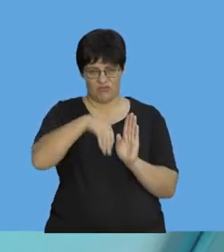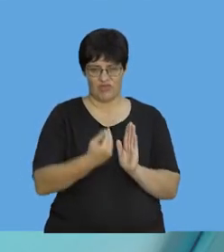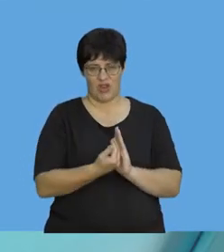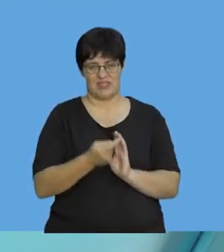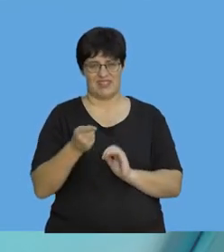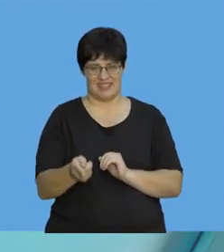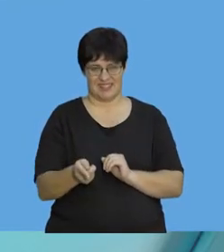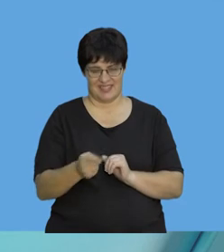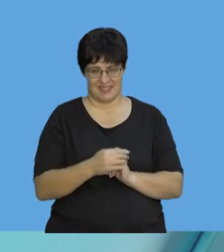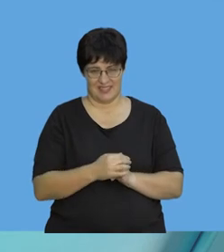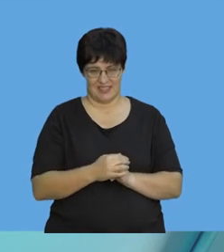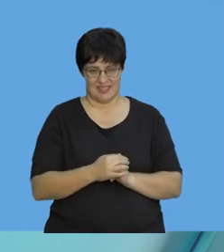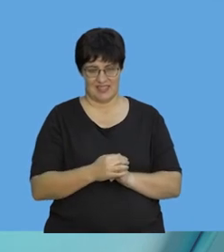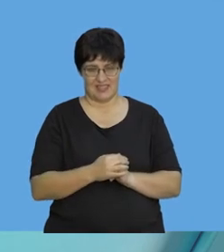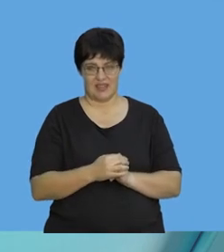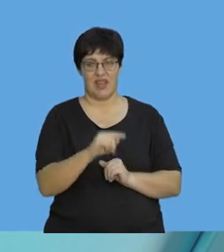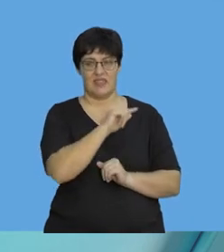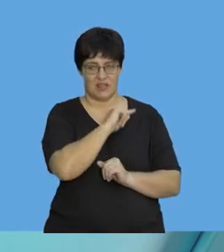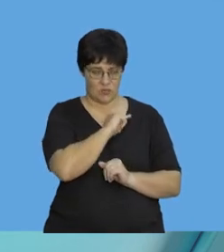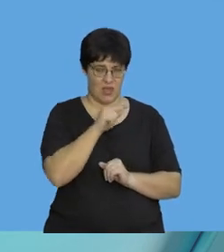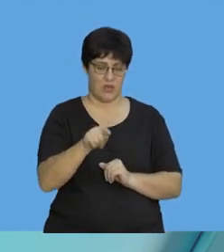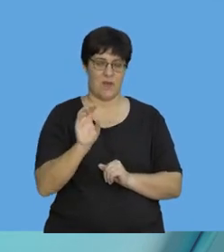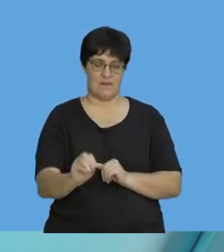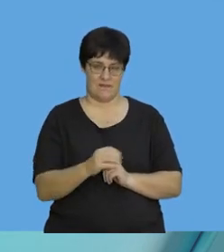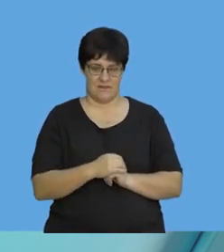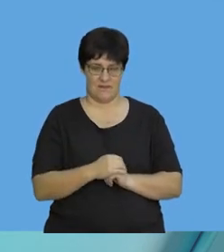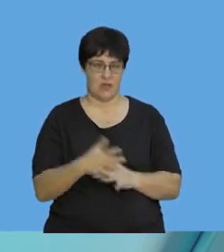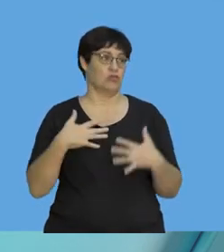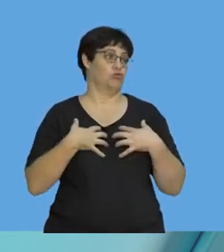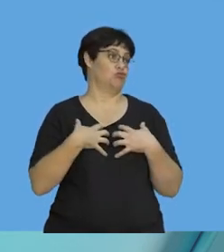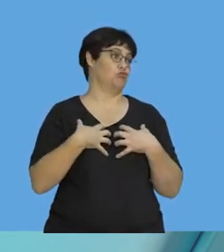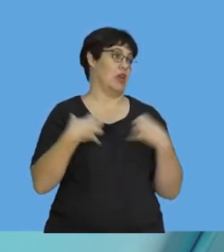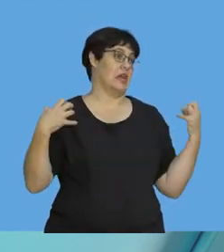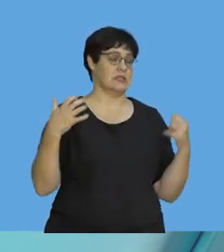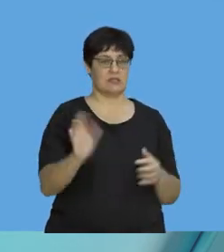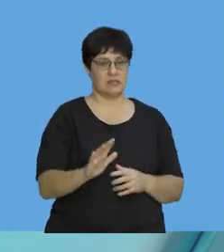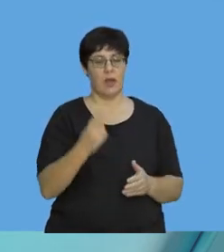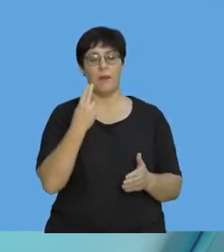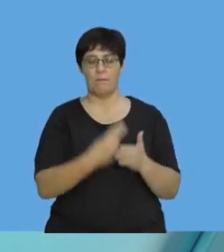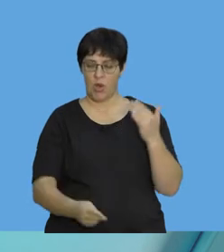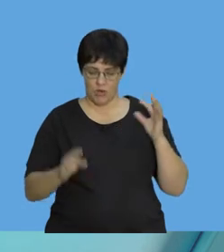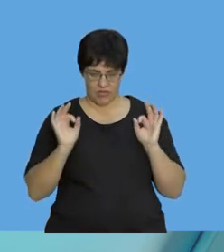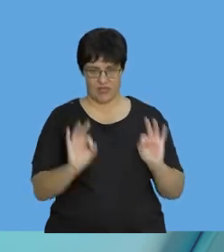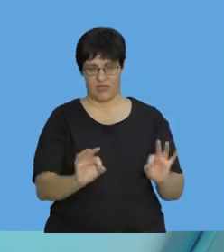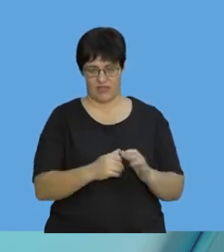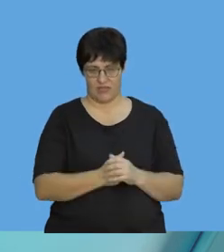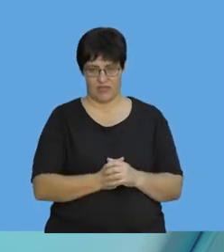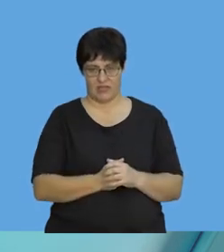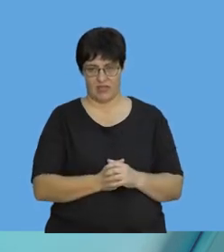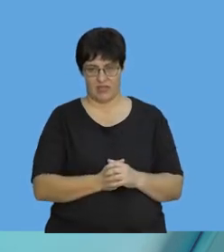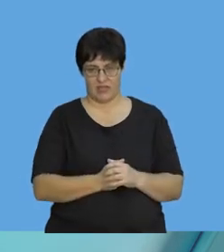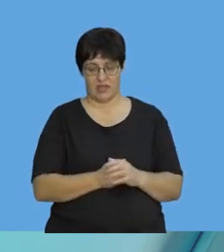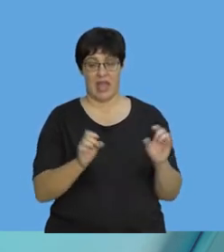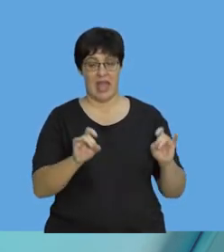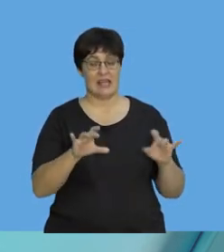of that rounding right at the beginning that we got this. Don't stress about it. Both are correct.